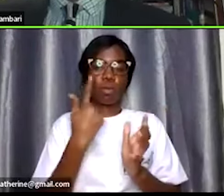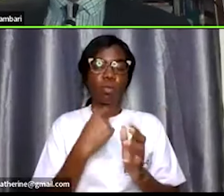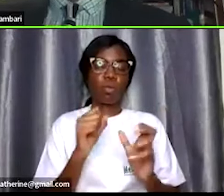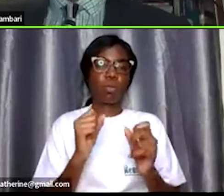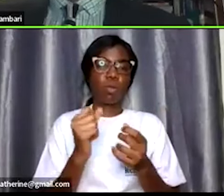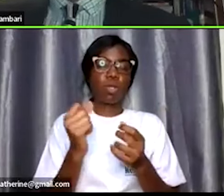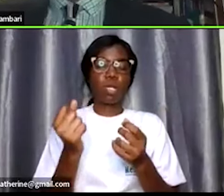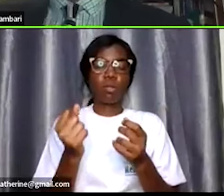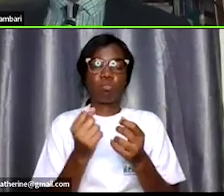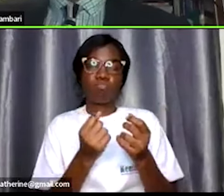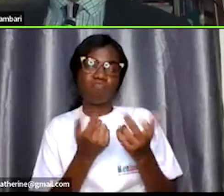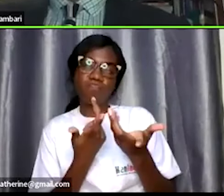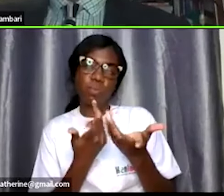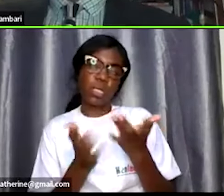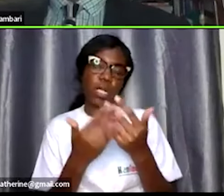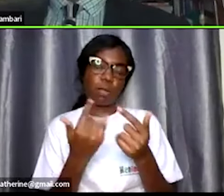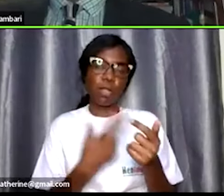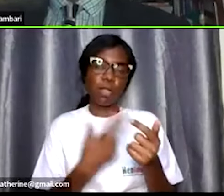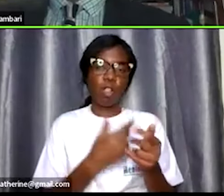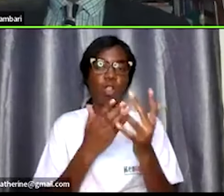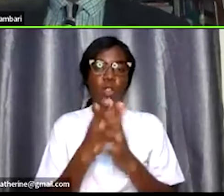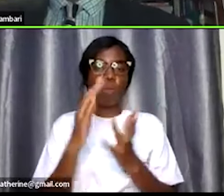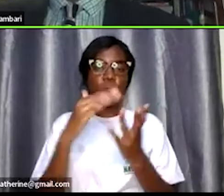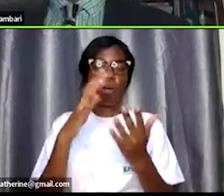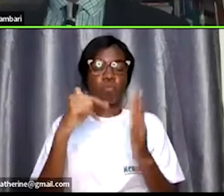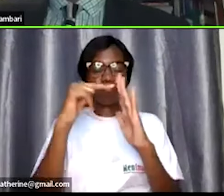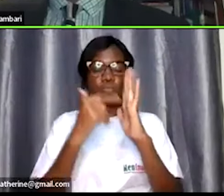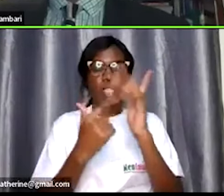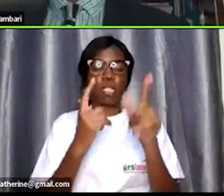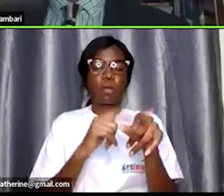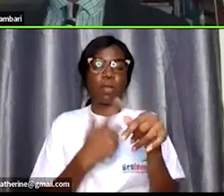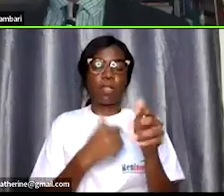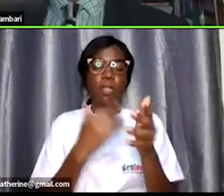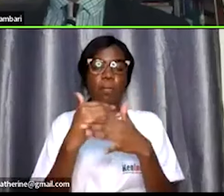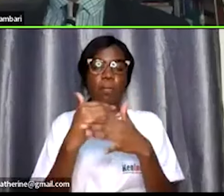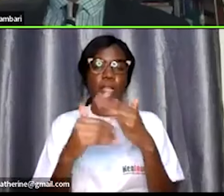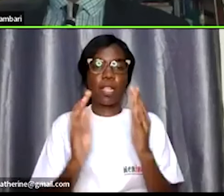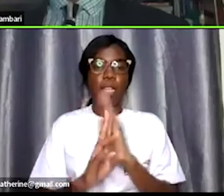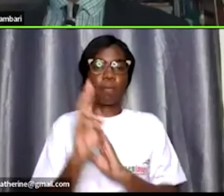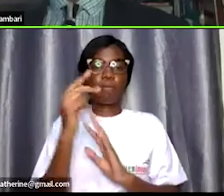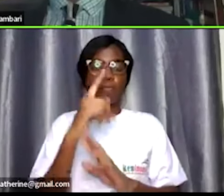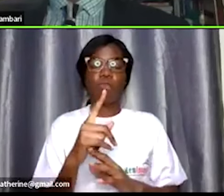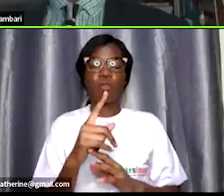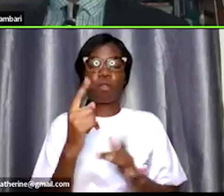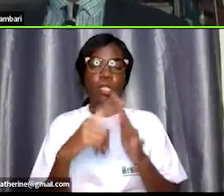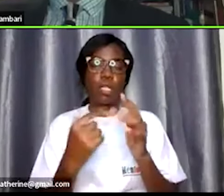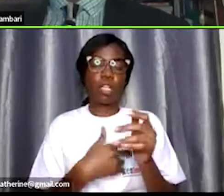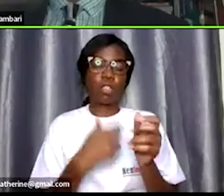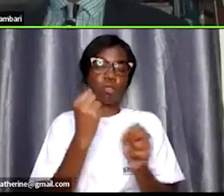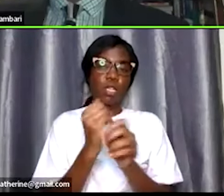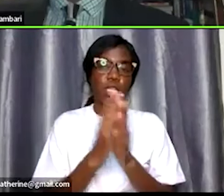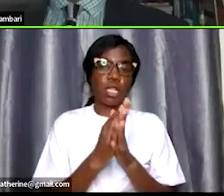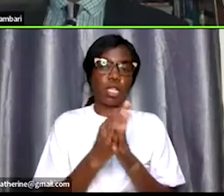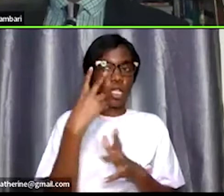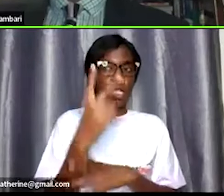us through more details uh as a build up on the last one that we had and then as we look forward to november november is diabetes